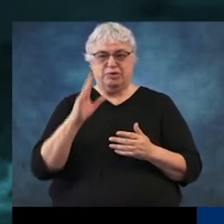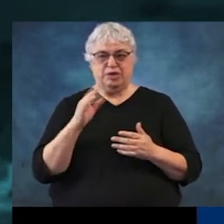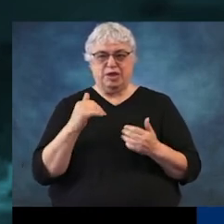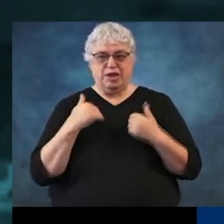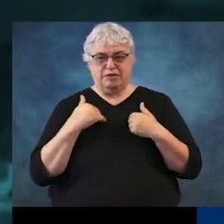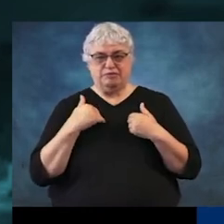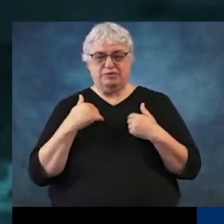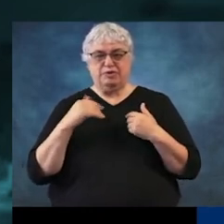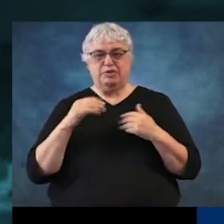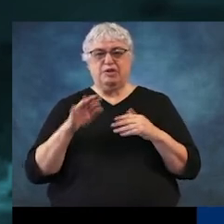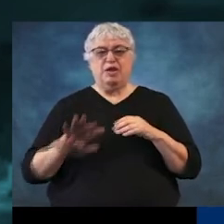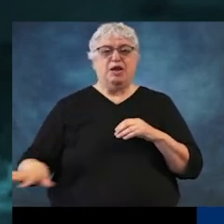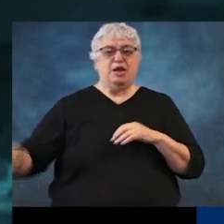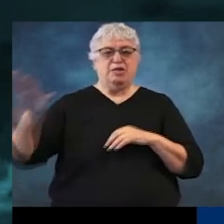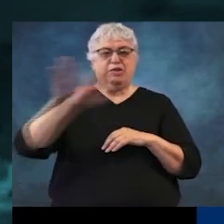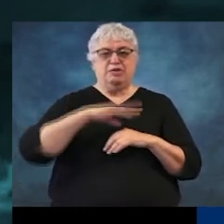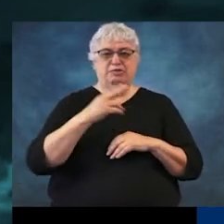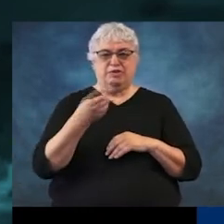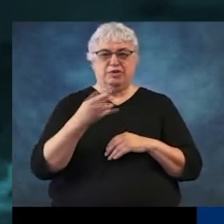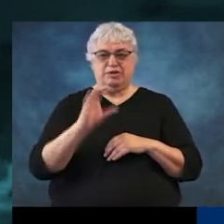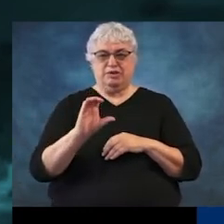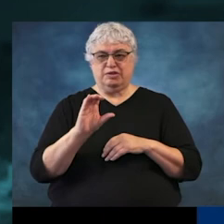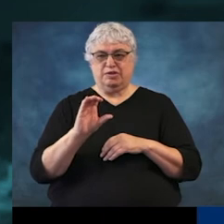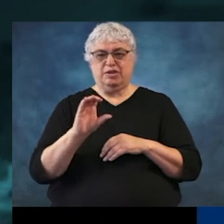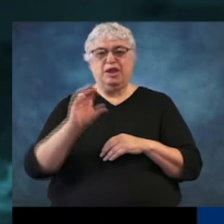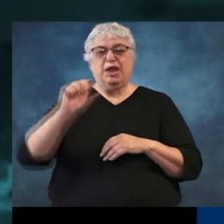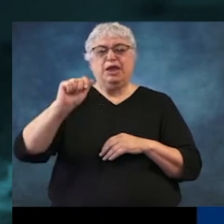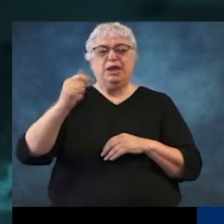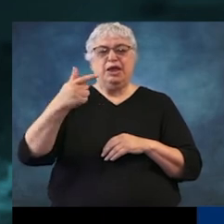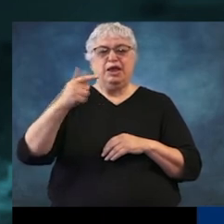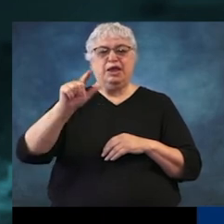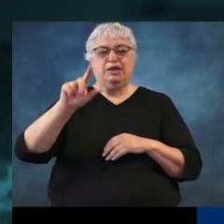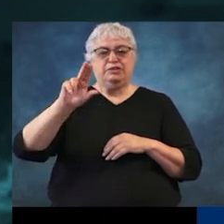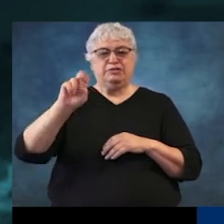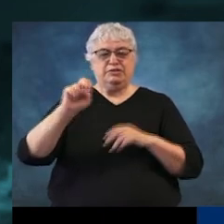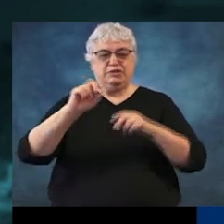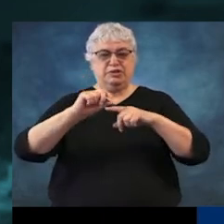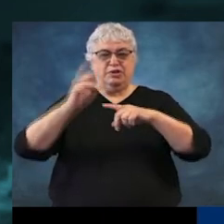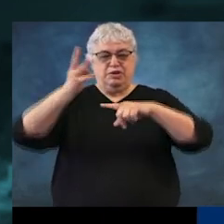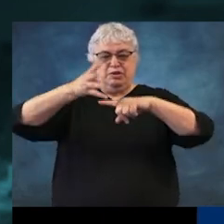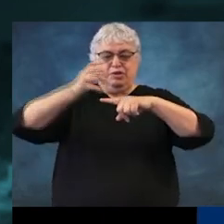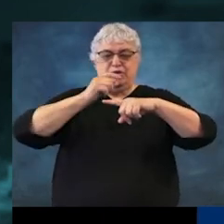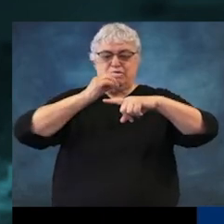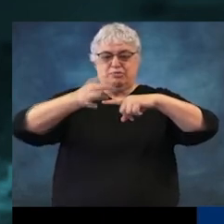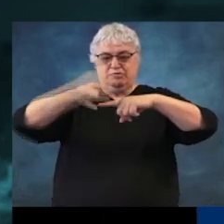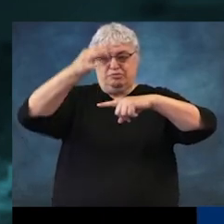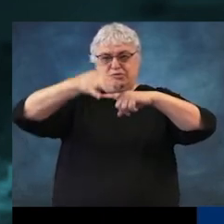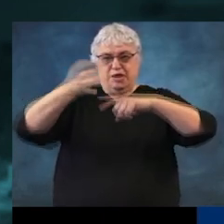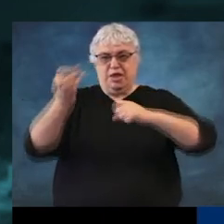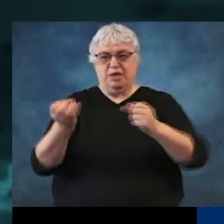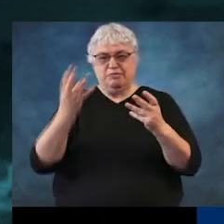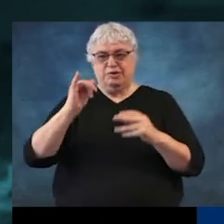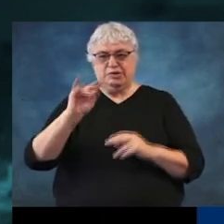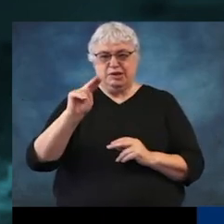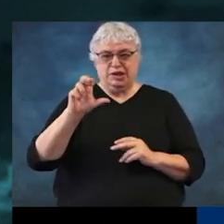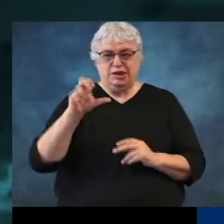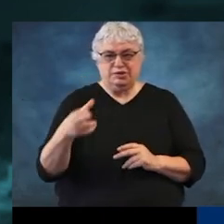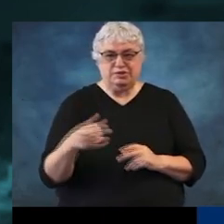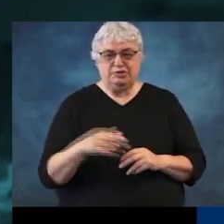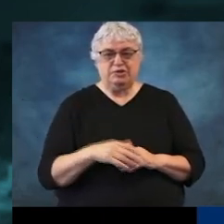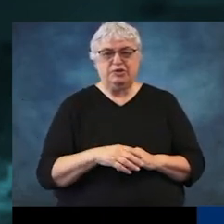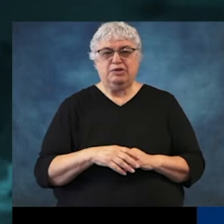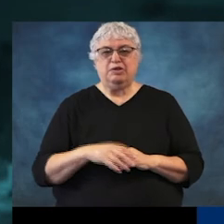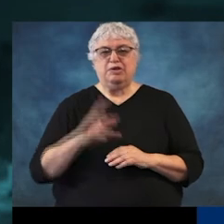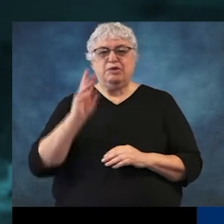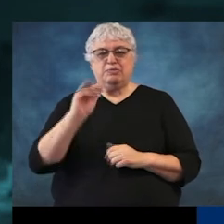district has placed out across Harris County and the surrounding counties, well, all the way up into Montgomery County, Waller, Fort Bend,